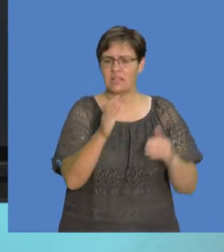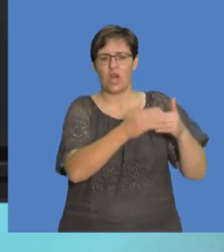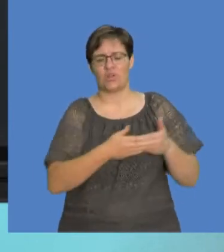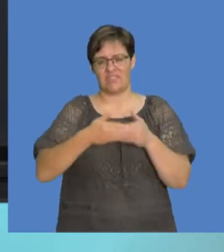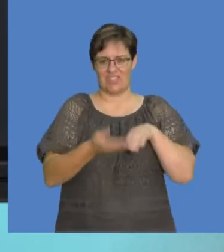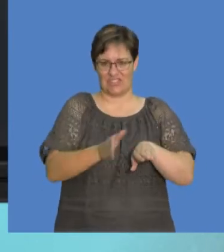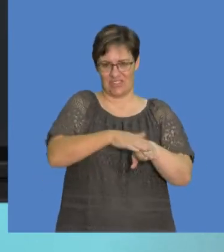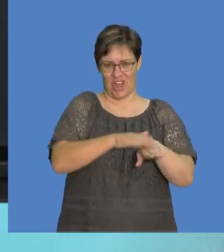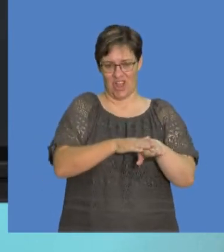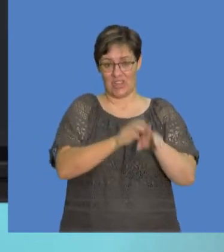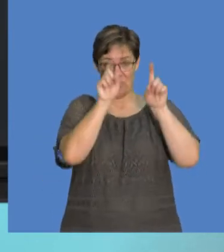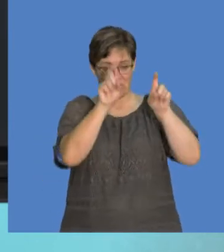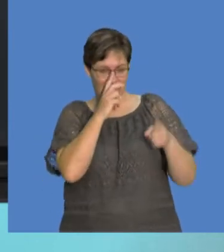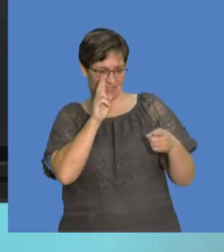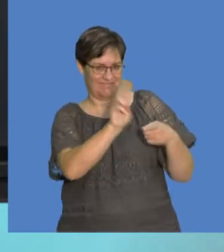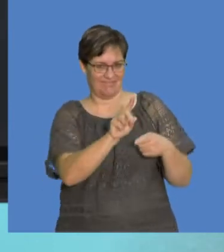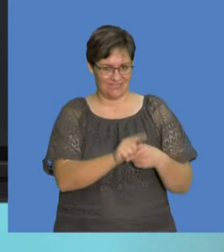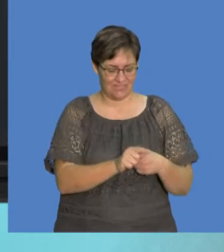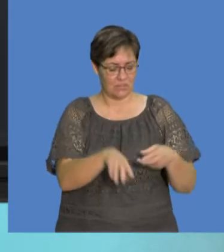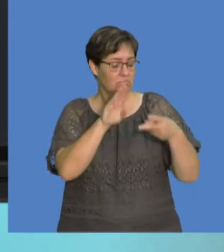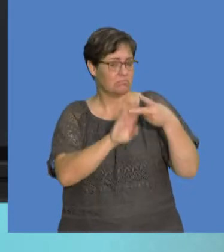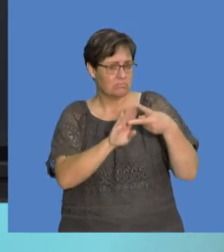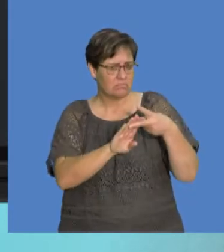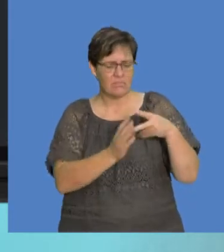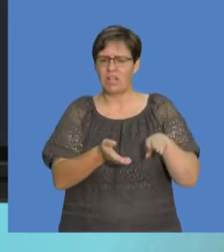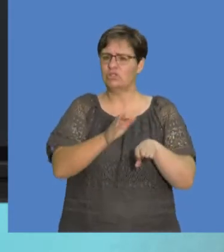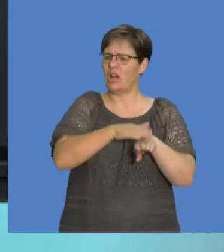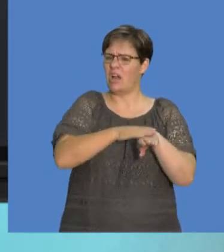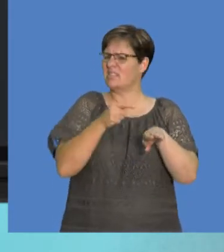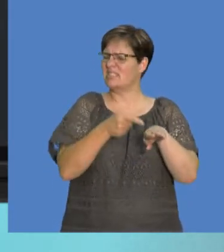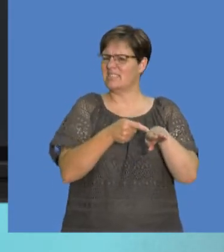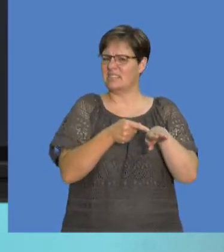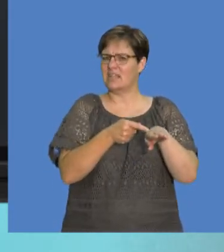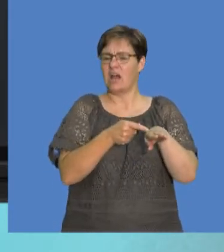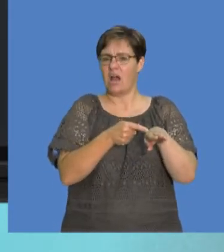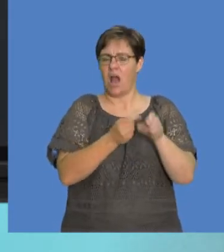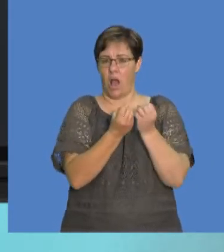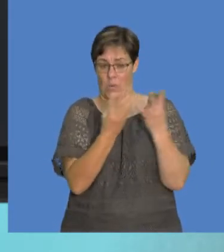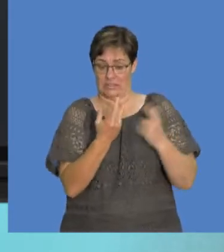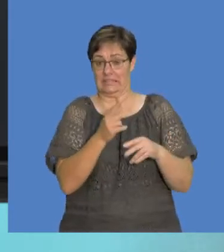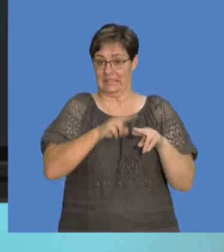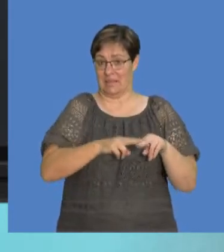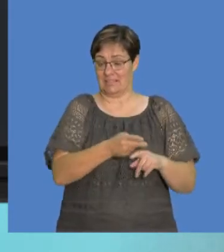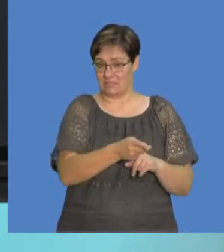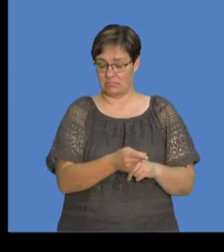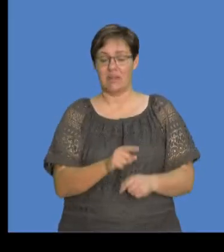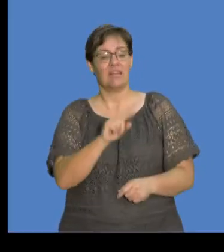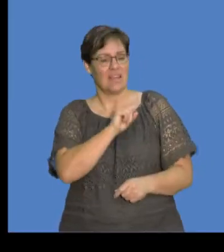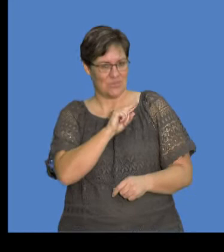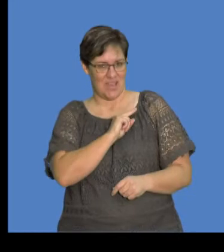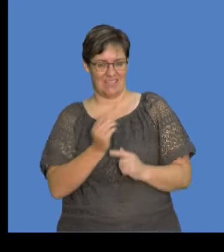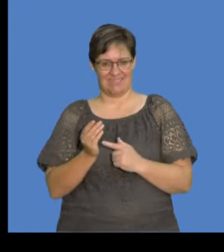charge as well as why do we say that charge is actually quantized. So as a result of that, we